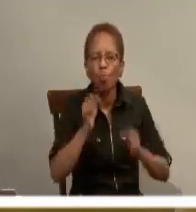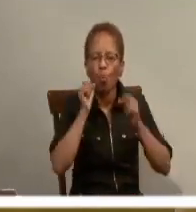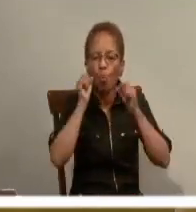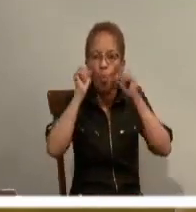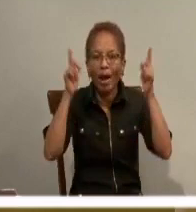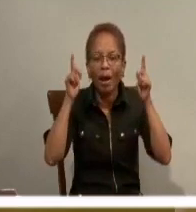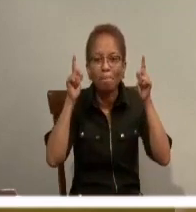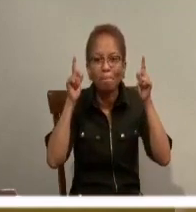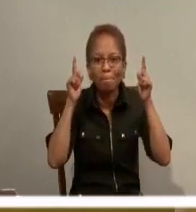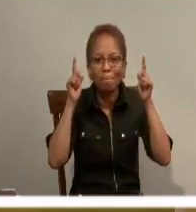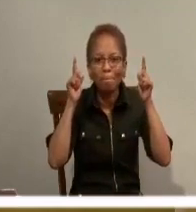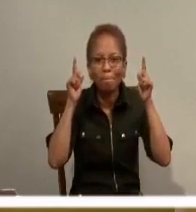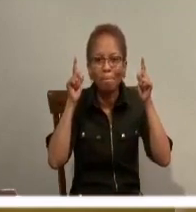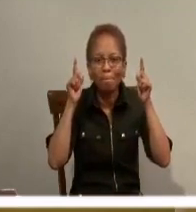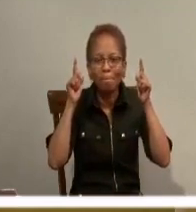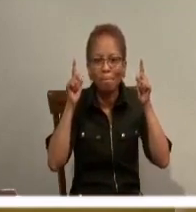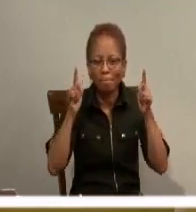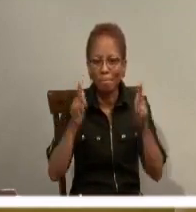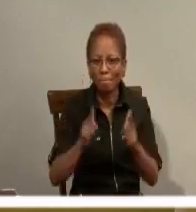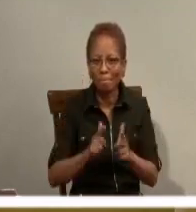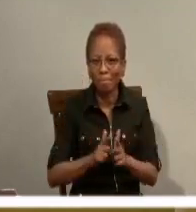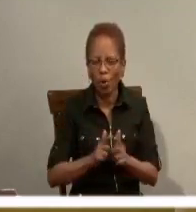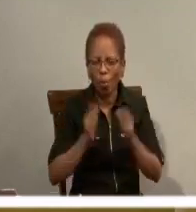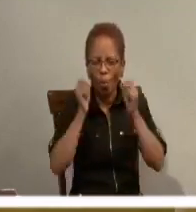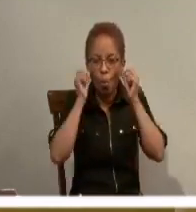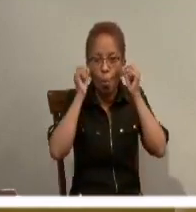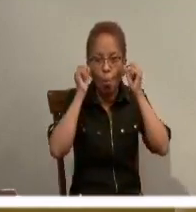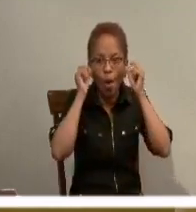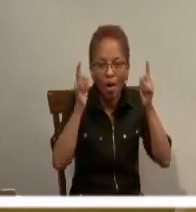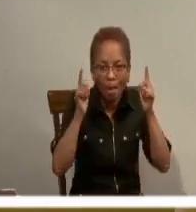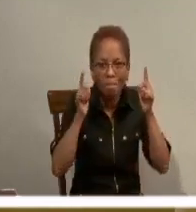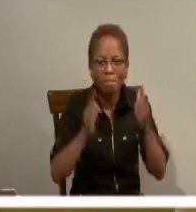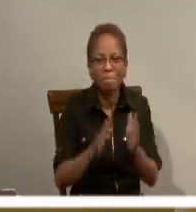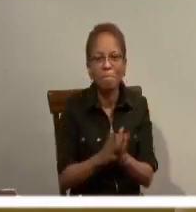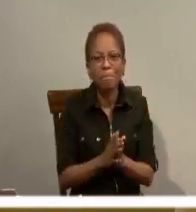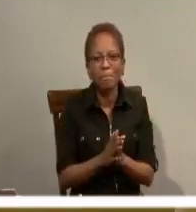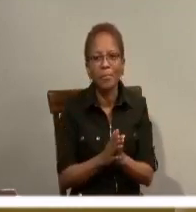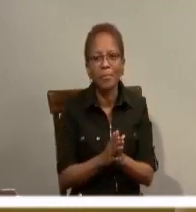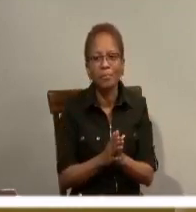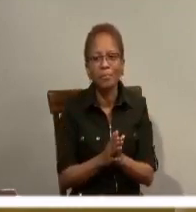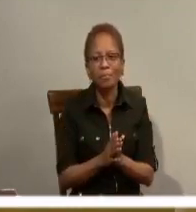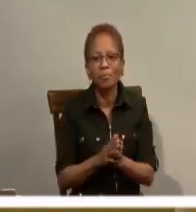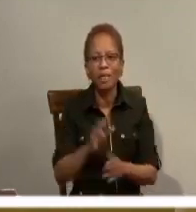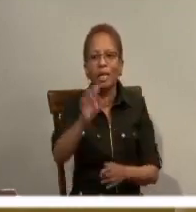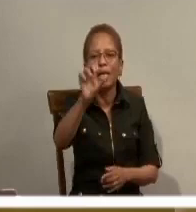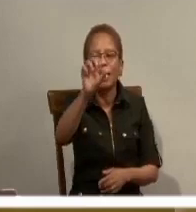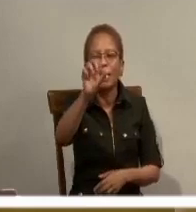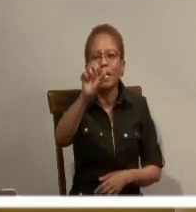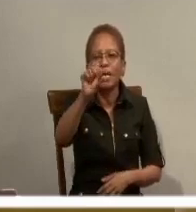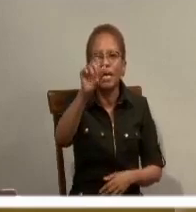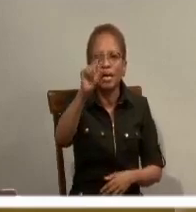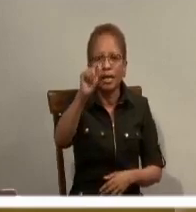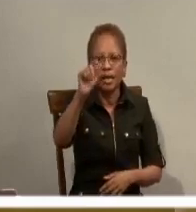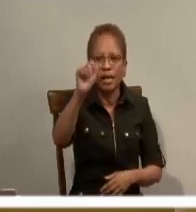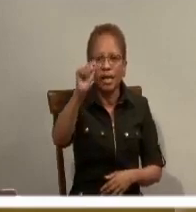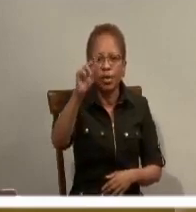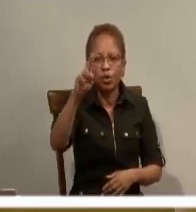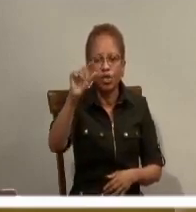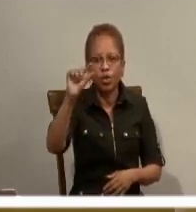St. Augustine talks about the oil as faith and charity.